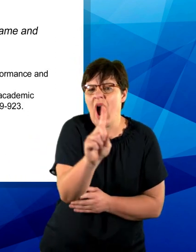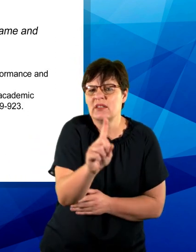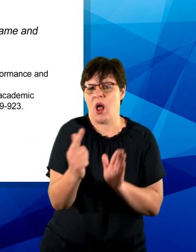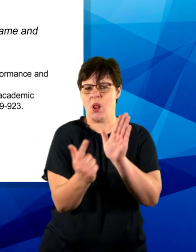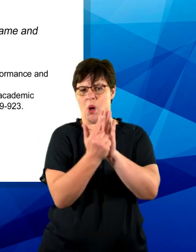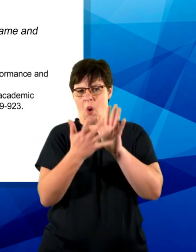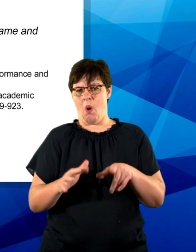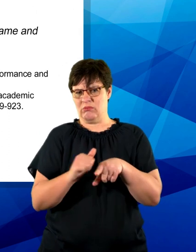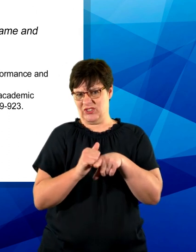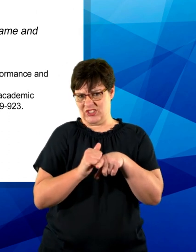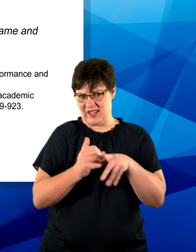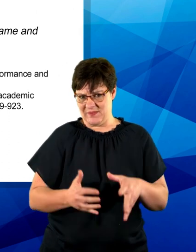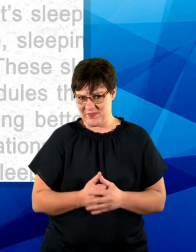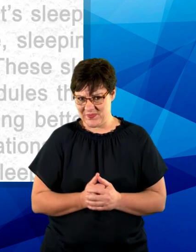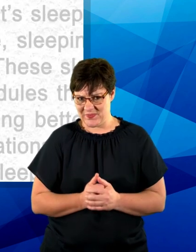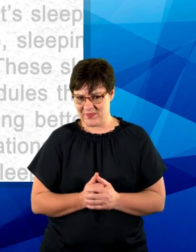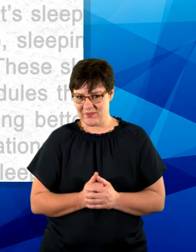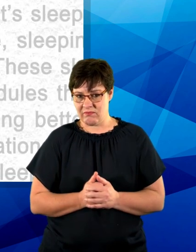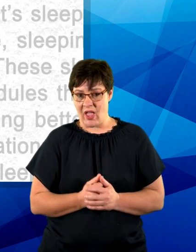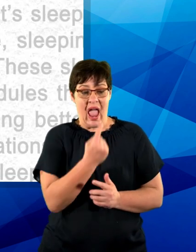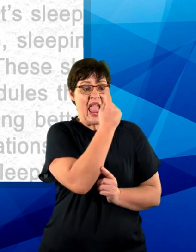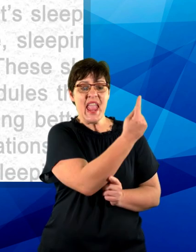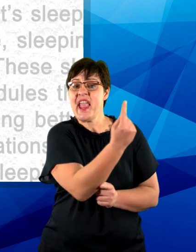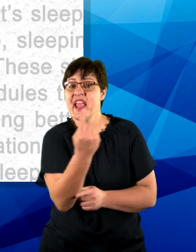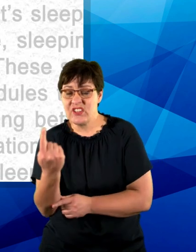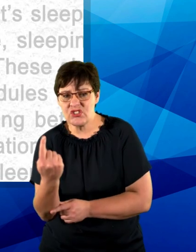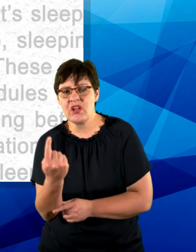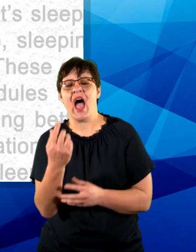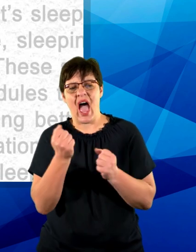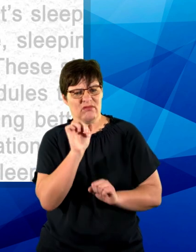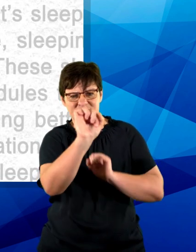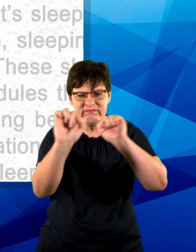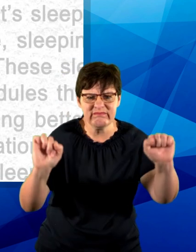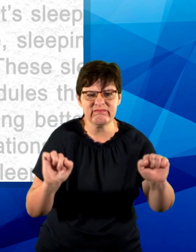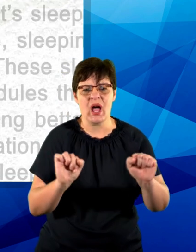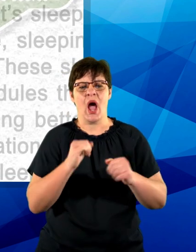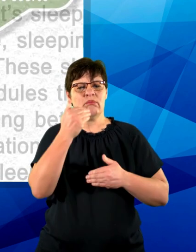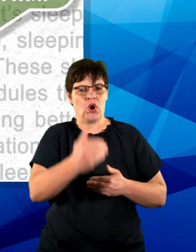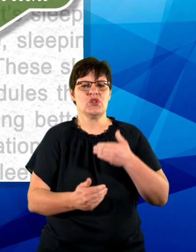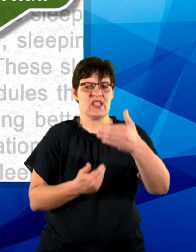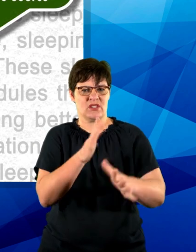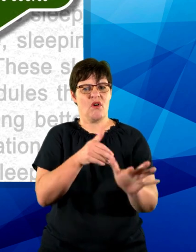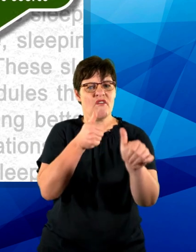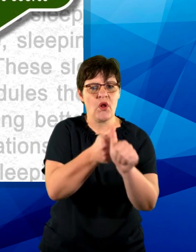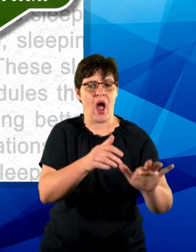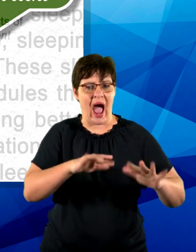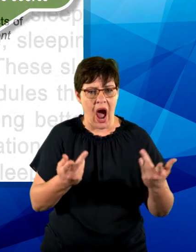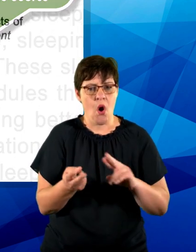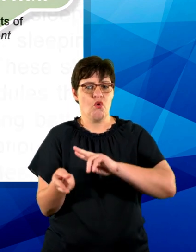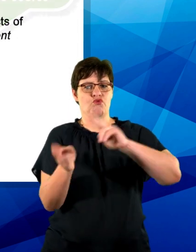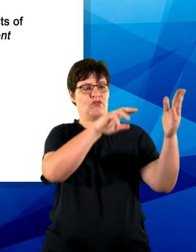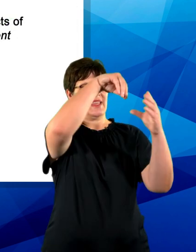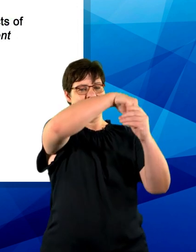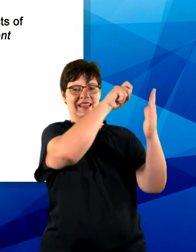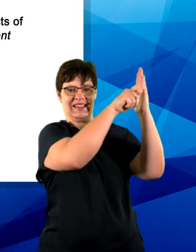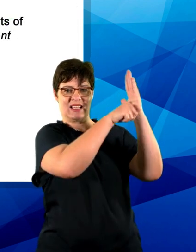used by law practitioners. Each of these styles has certain formulas or procedures for text references and